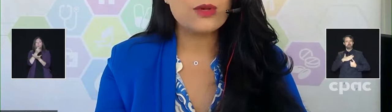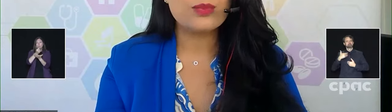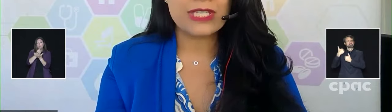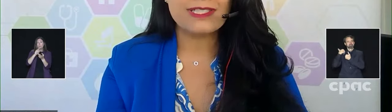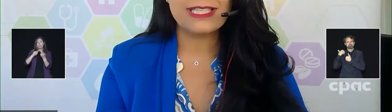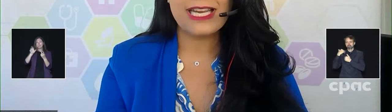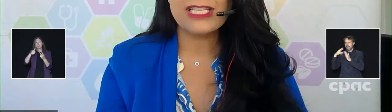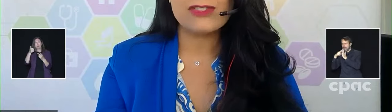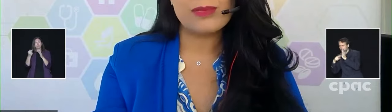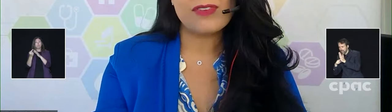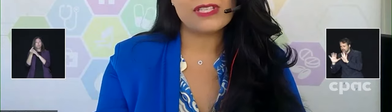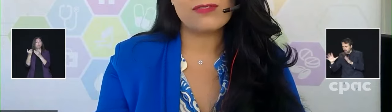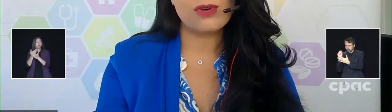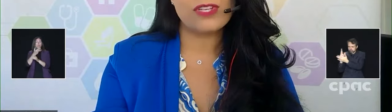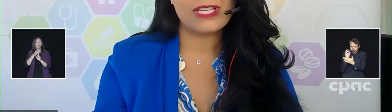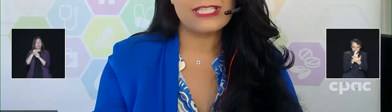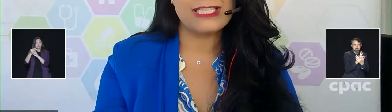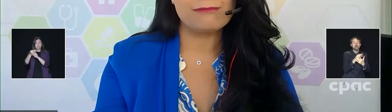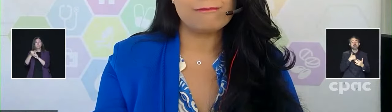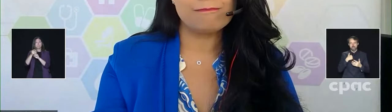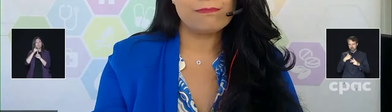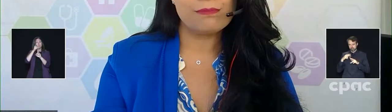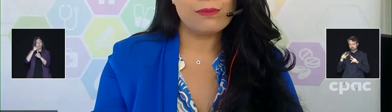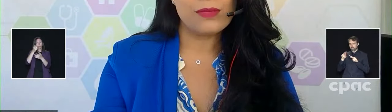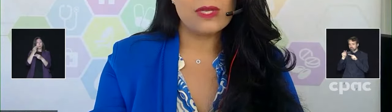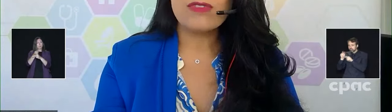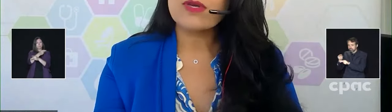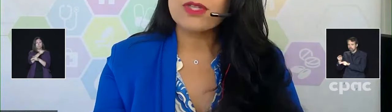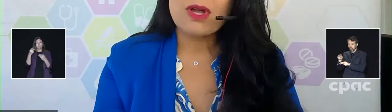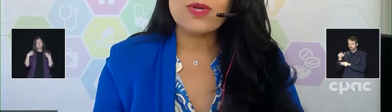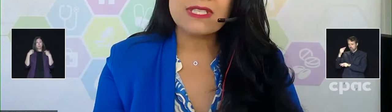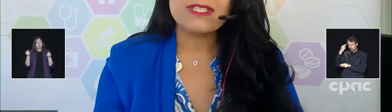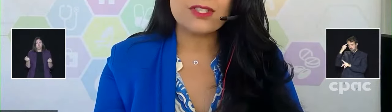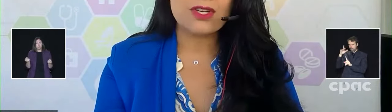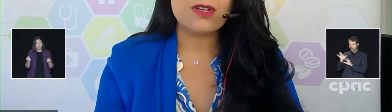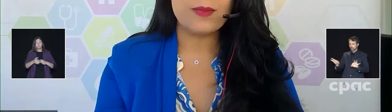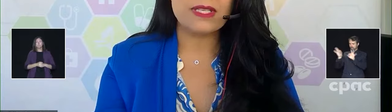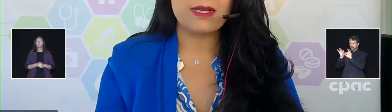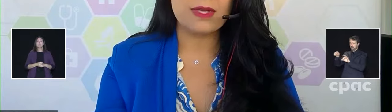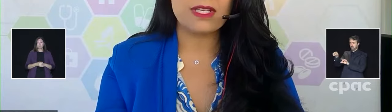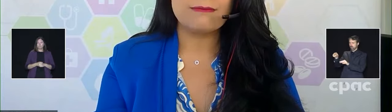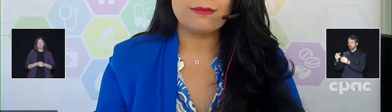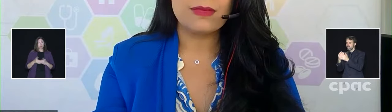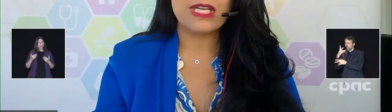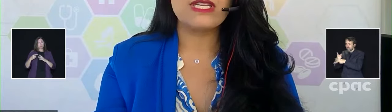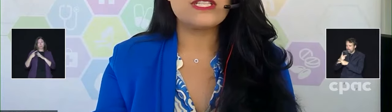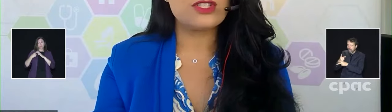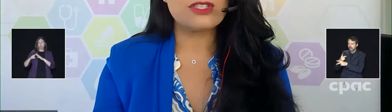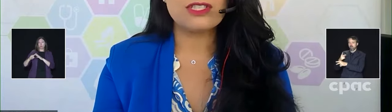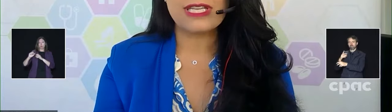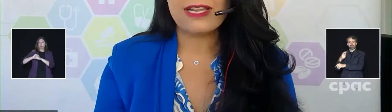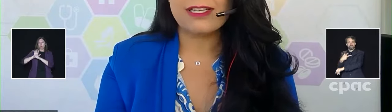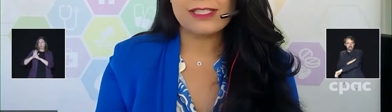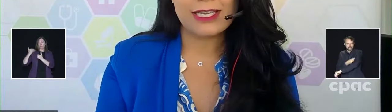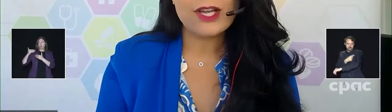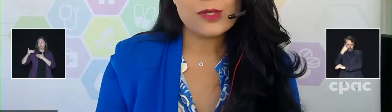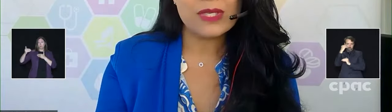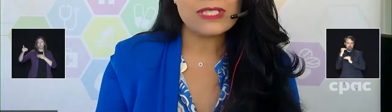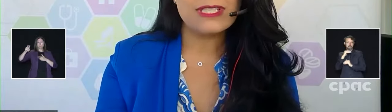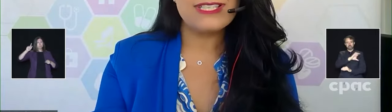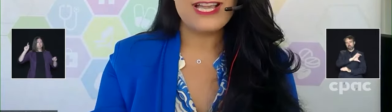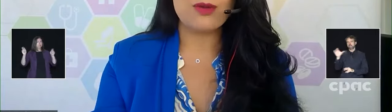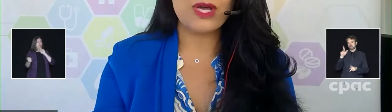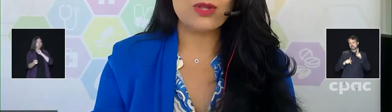to help protect Canadians from the effects of COVID-19. We've come a long way since the start of the pandemic. In addition to Canada's